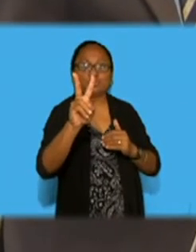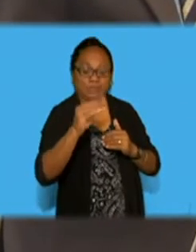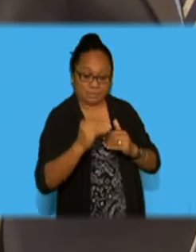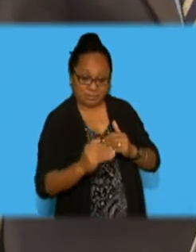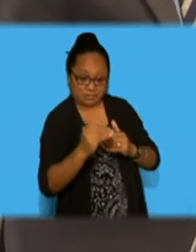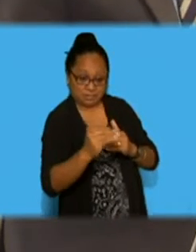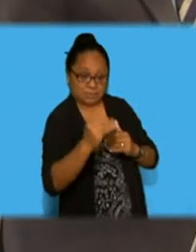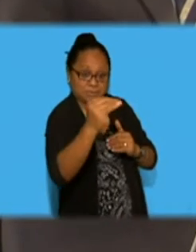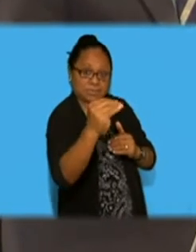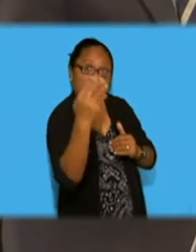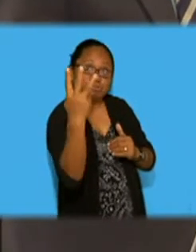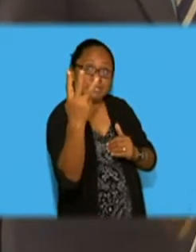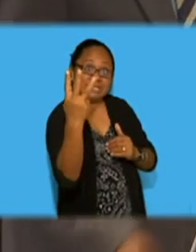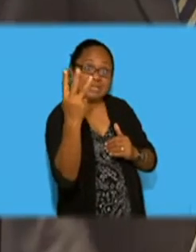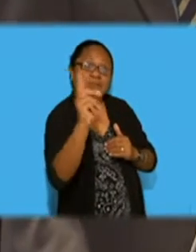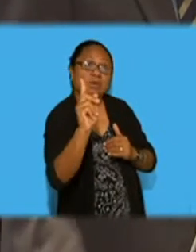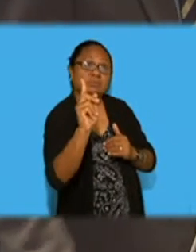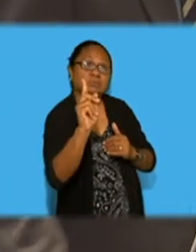is from